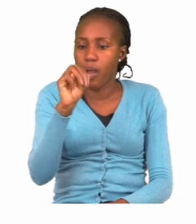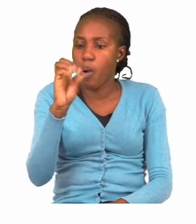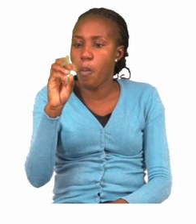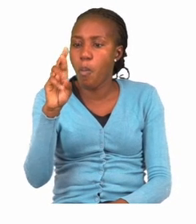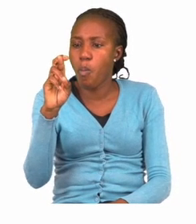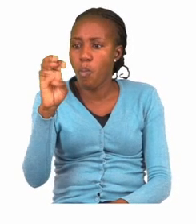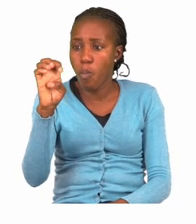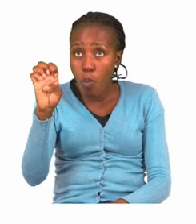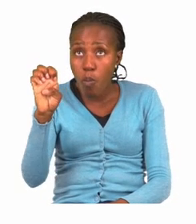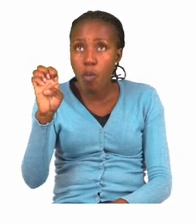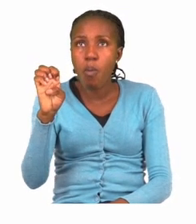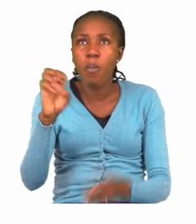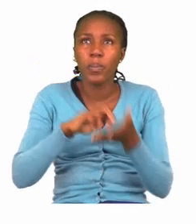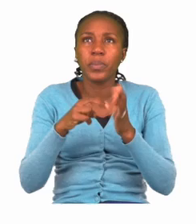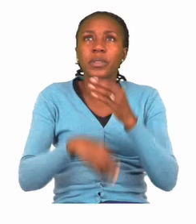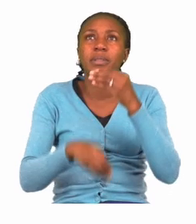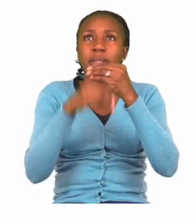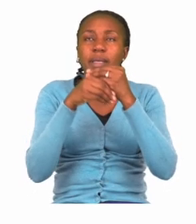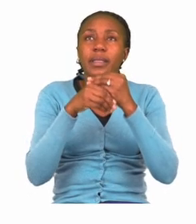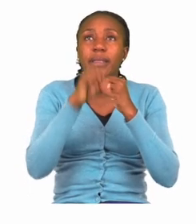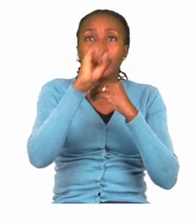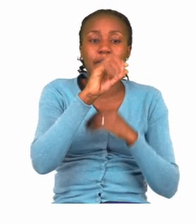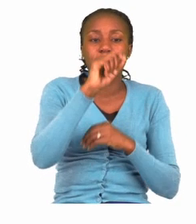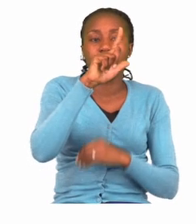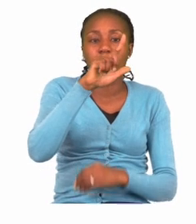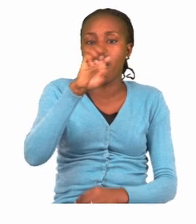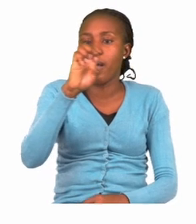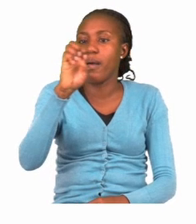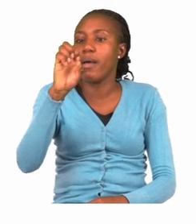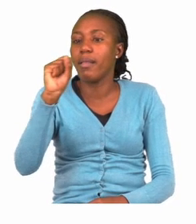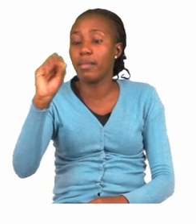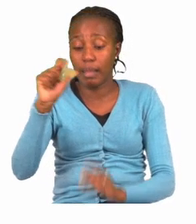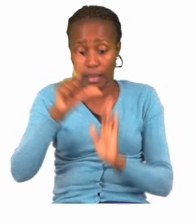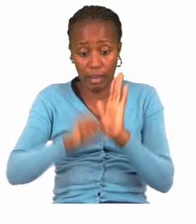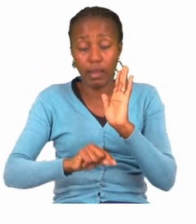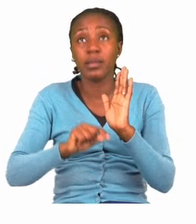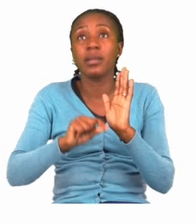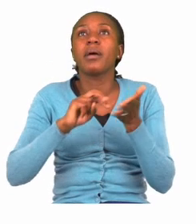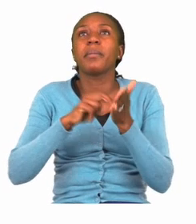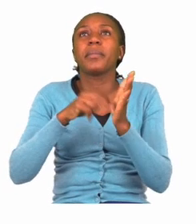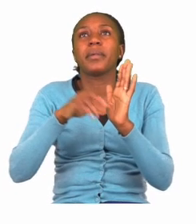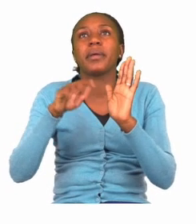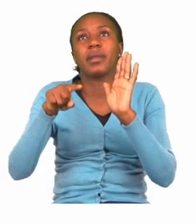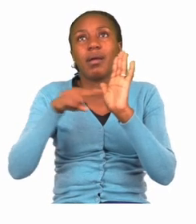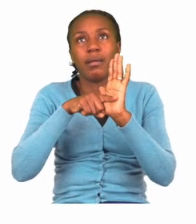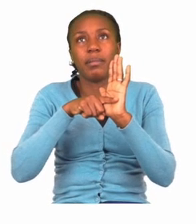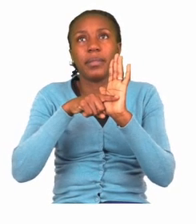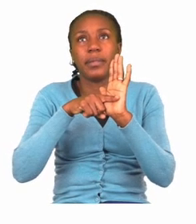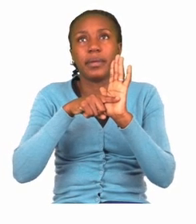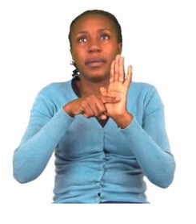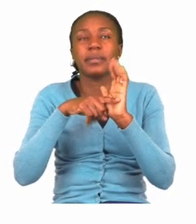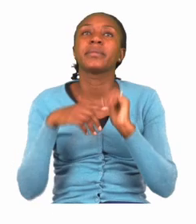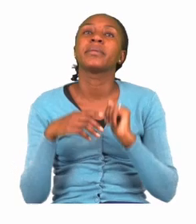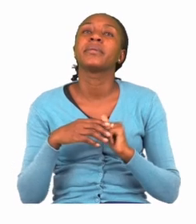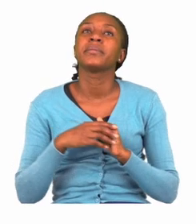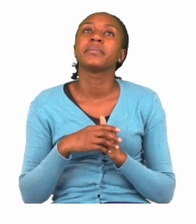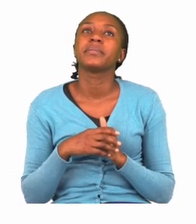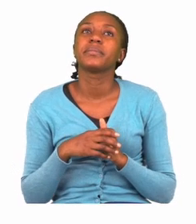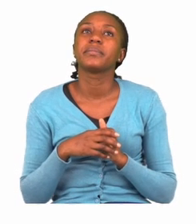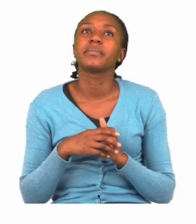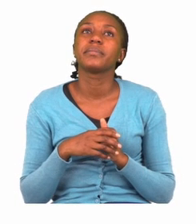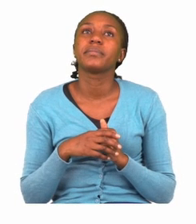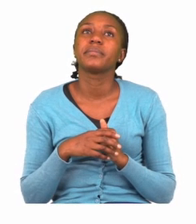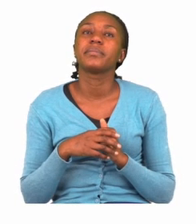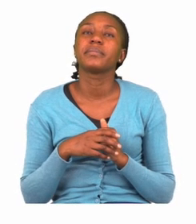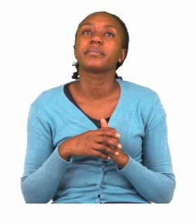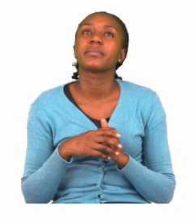And when we talk about 10 less, it means we will subtract. Further on